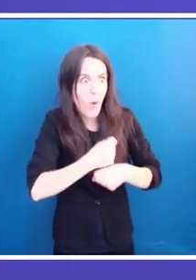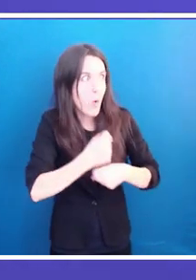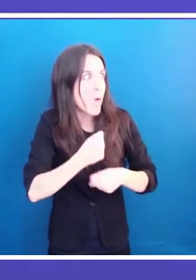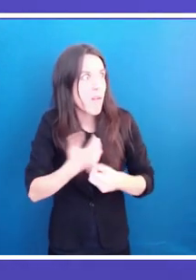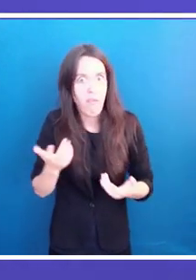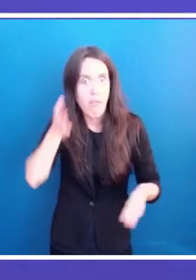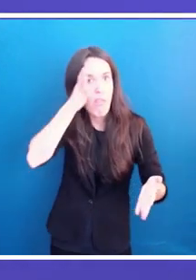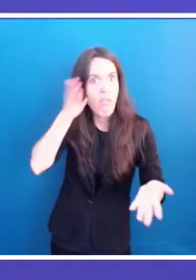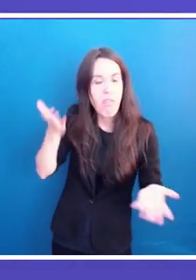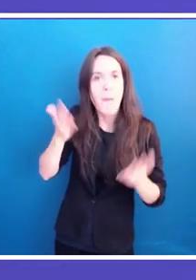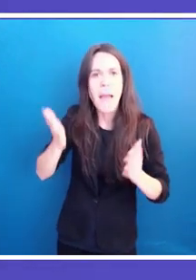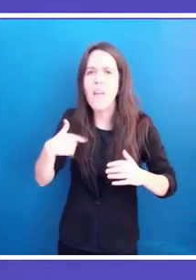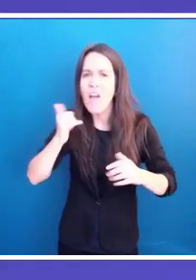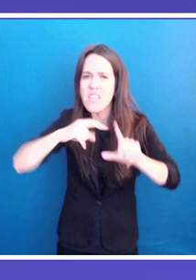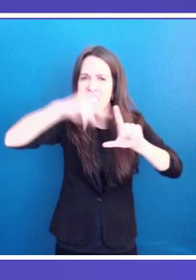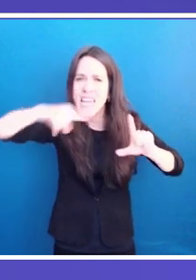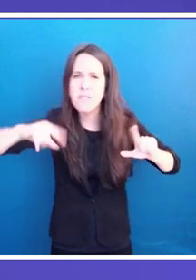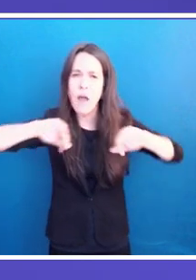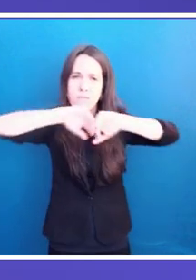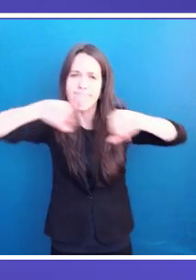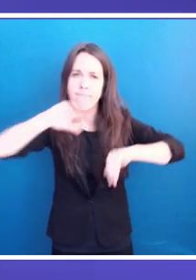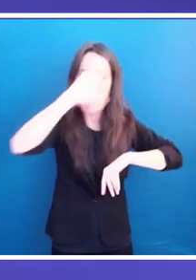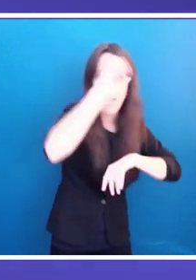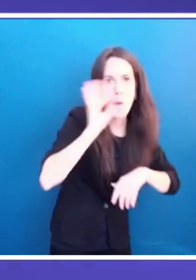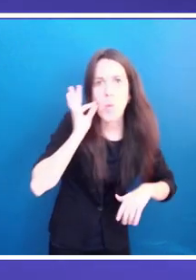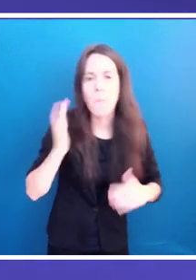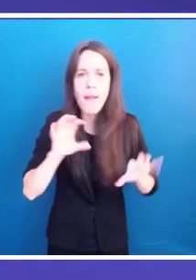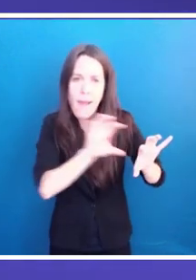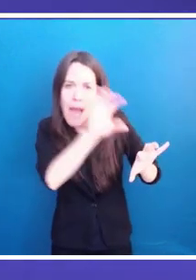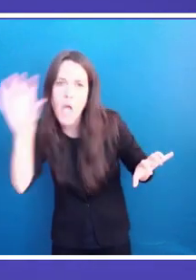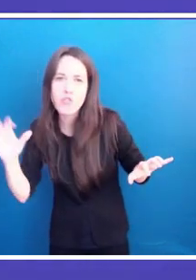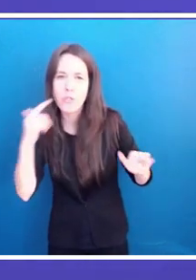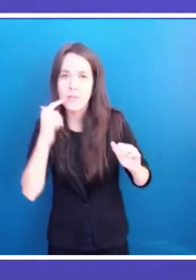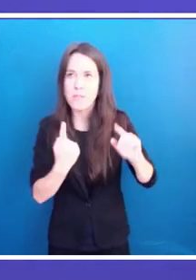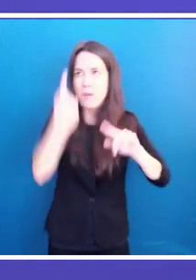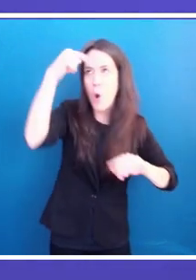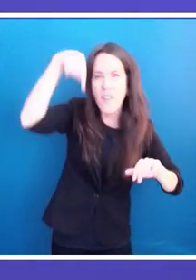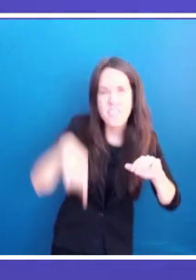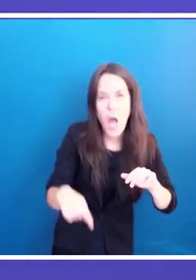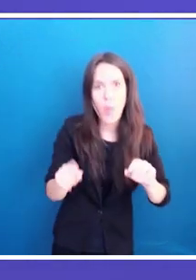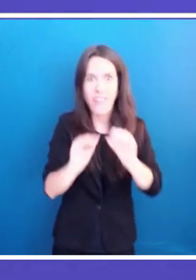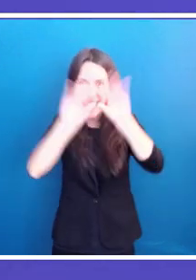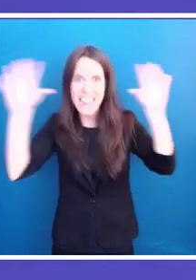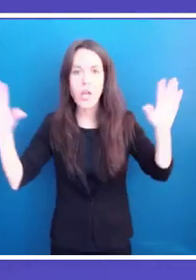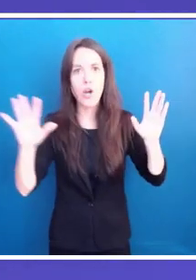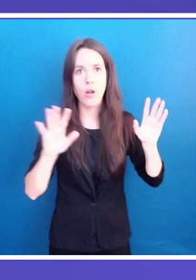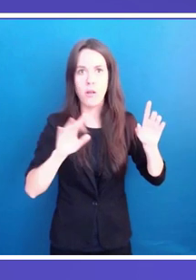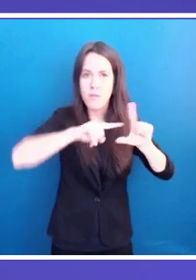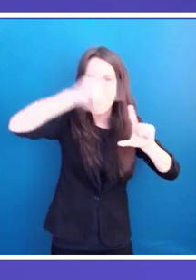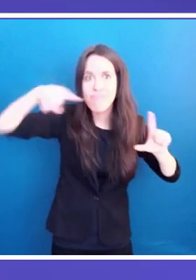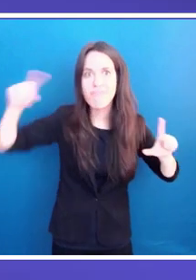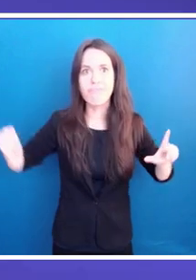women in all areas of the Mediterranean. This is why we are happy to launch a ministerial monitoring